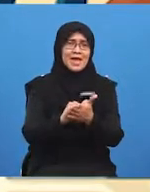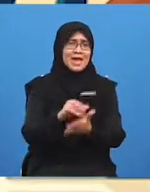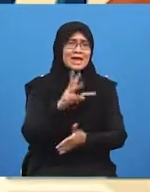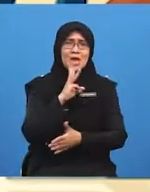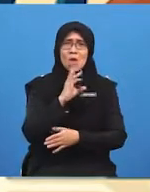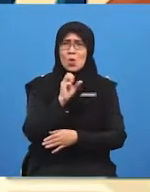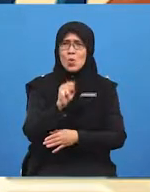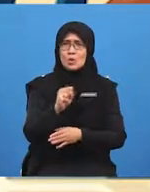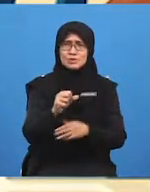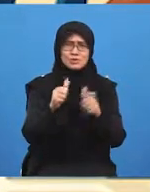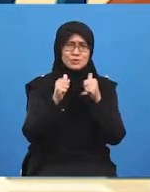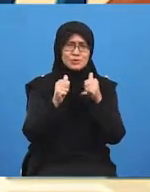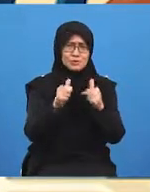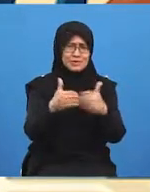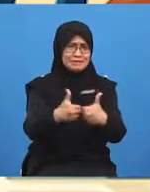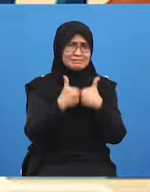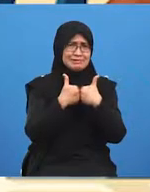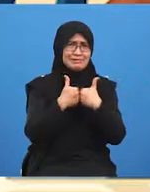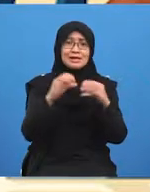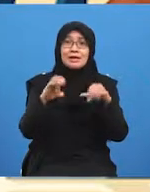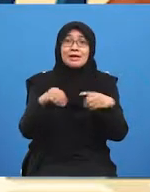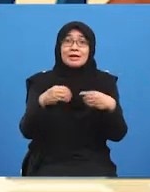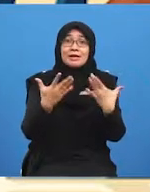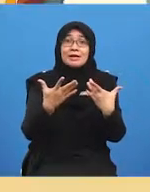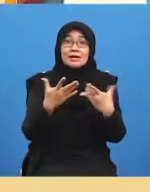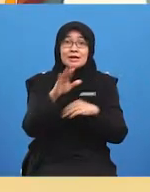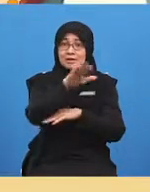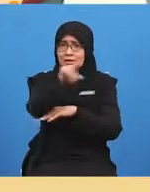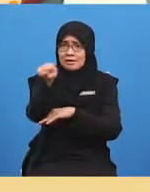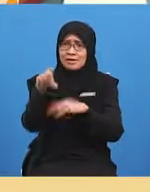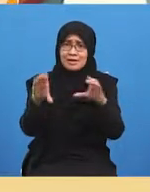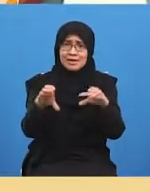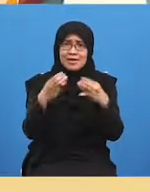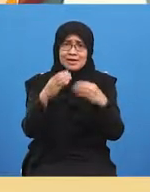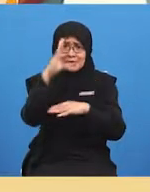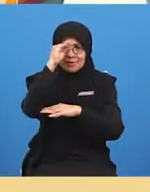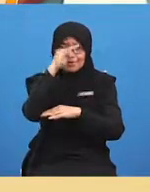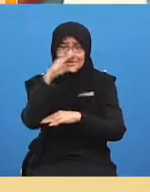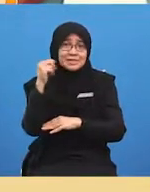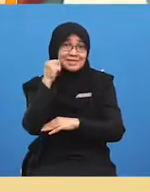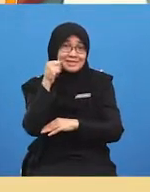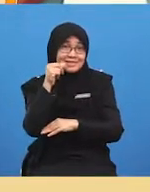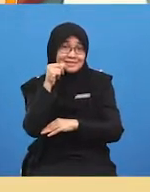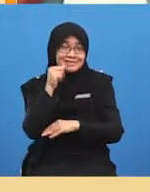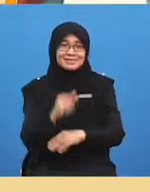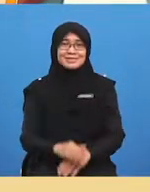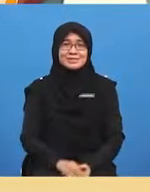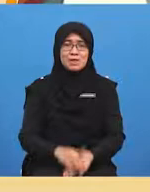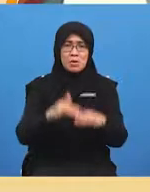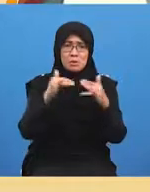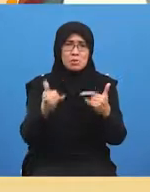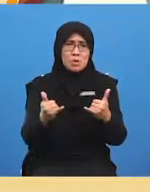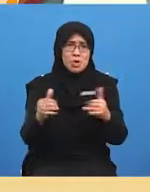challenge how did you do boys and girls boys and girls go and grab your